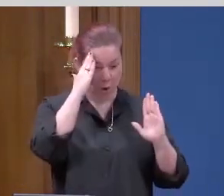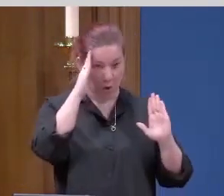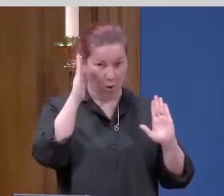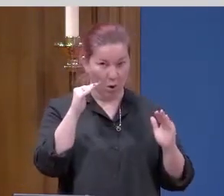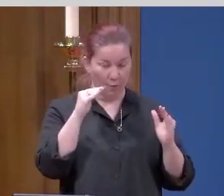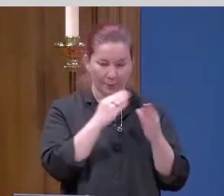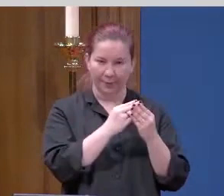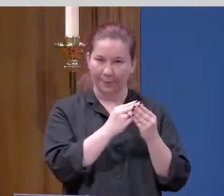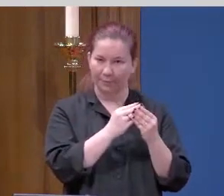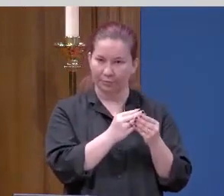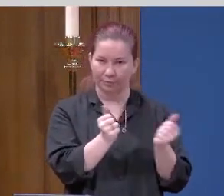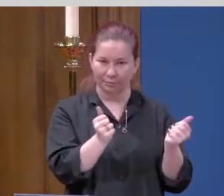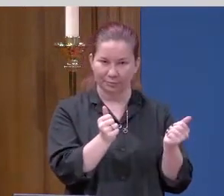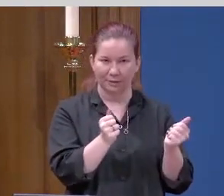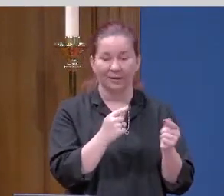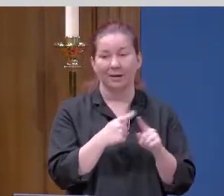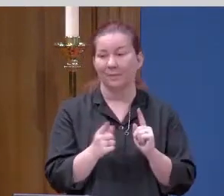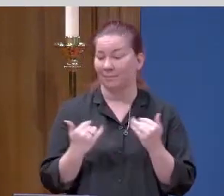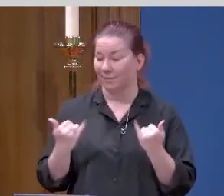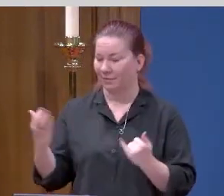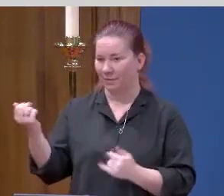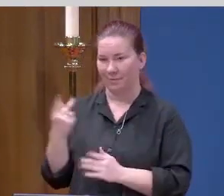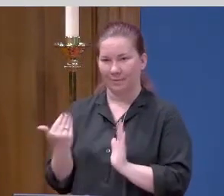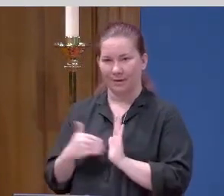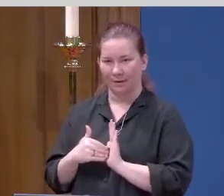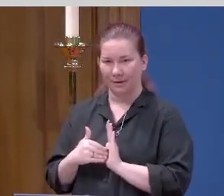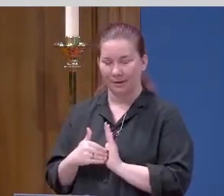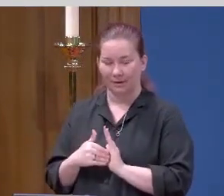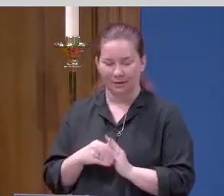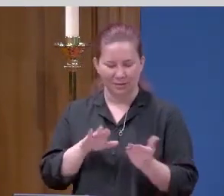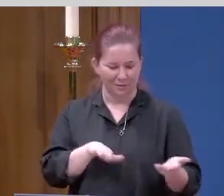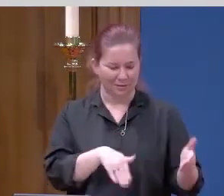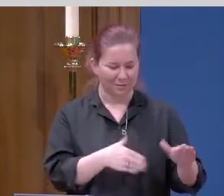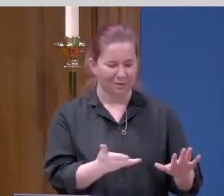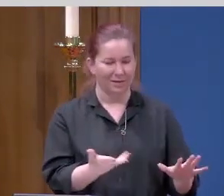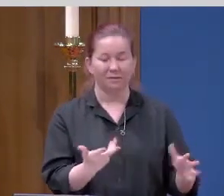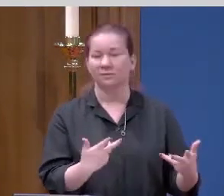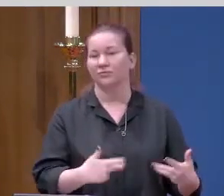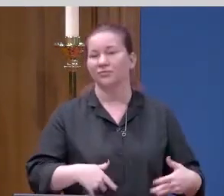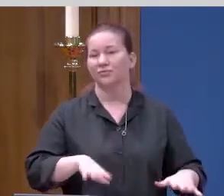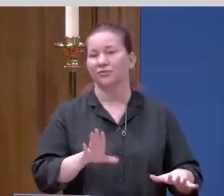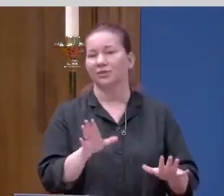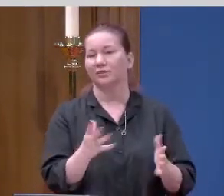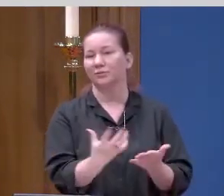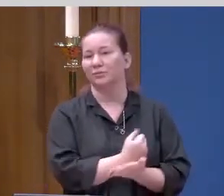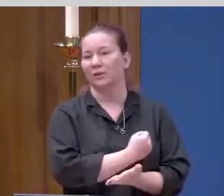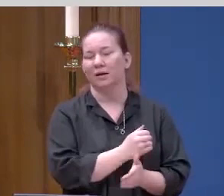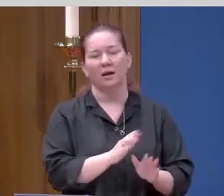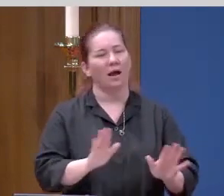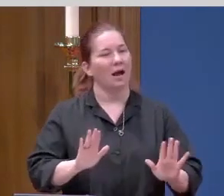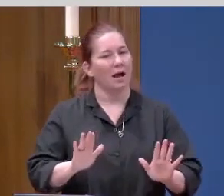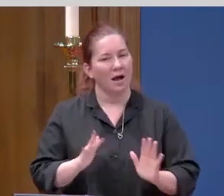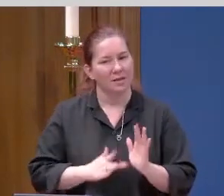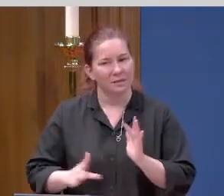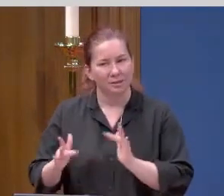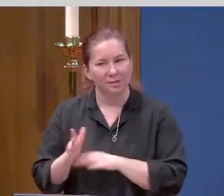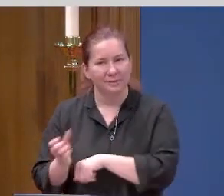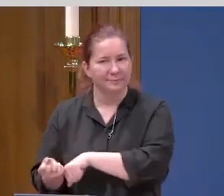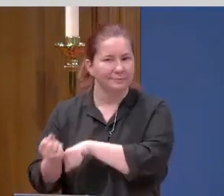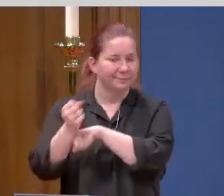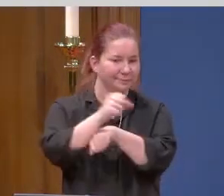but now it's back. Death seemed to win, but Jesus overcame death